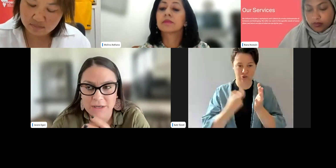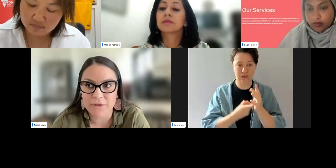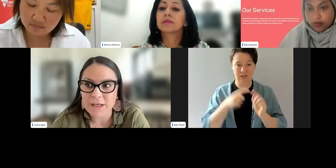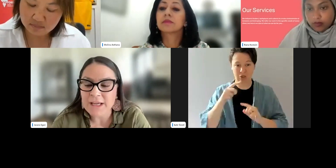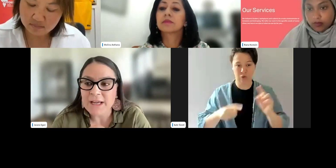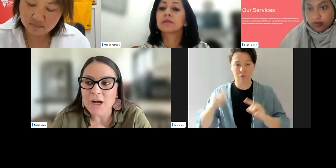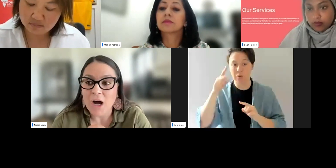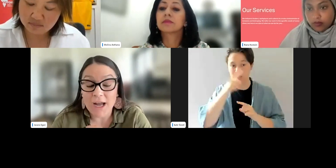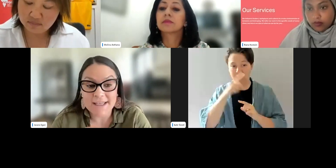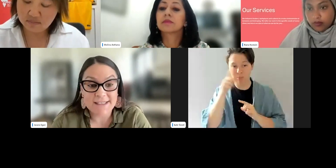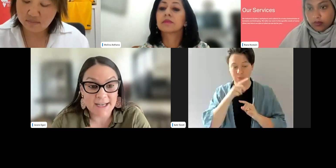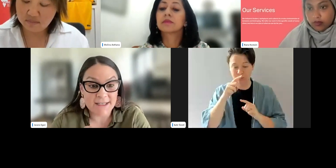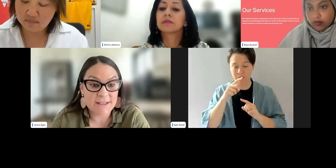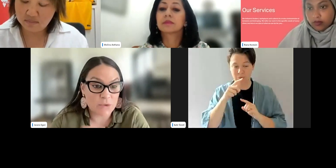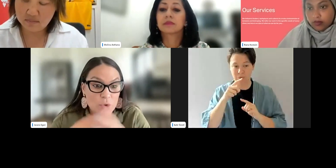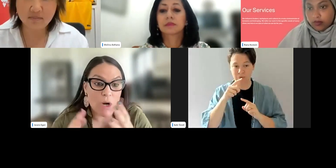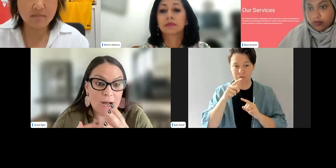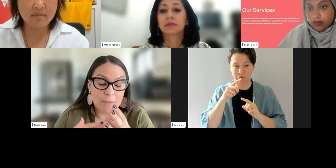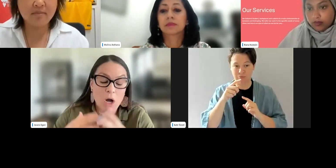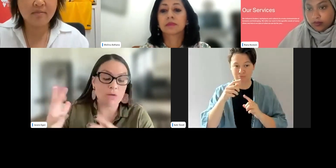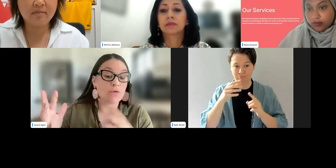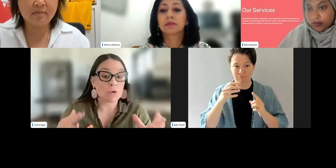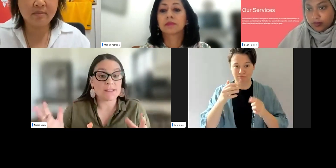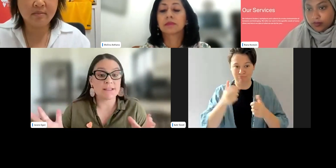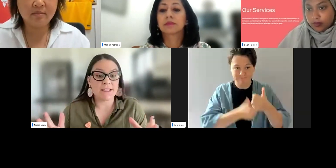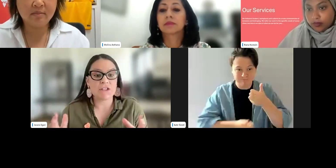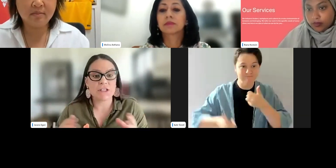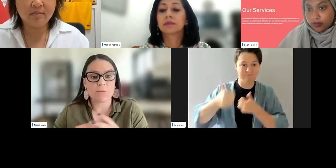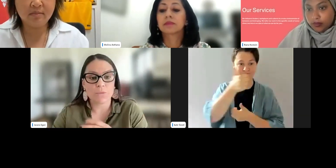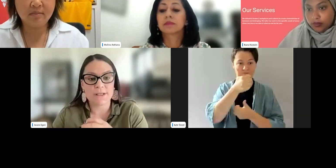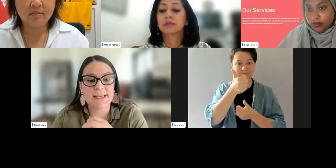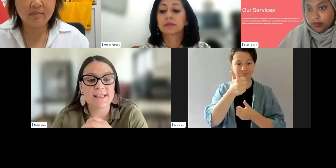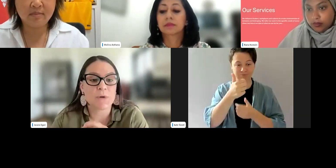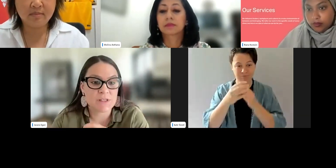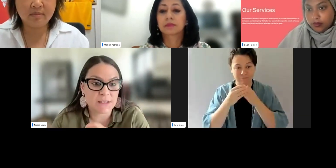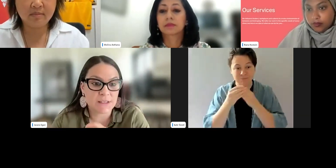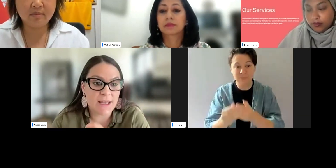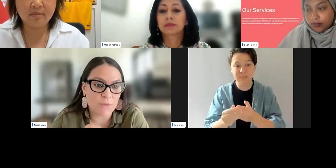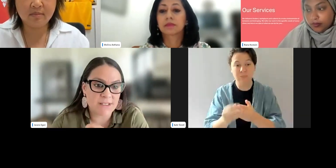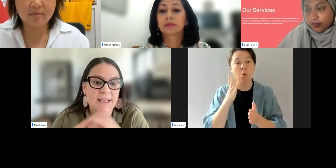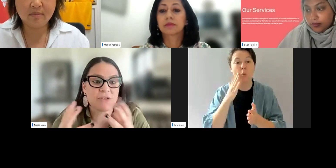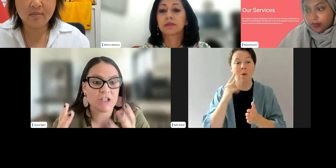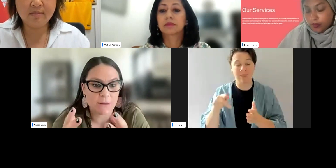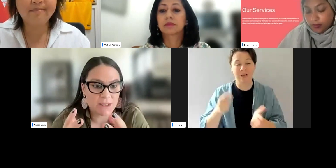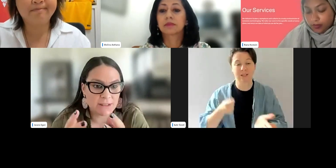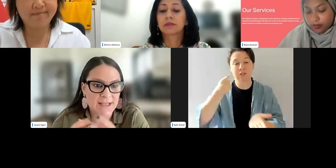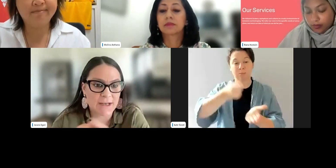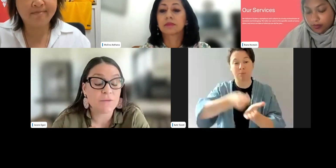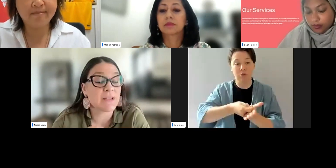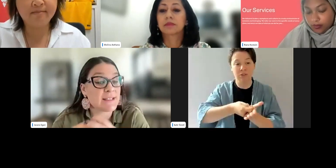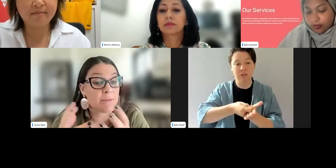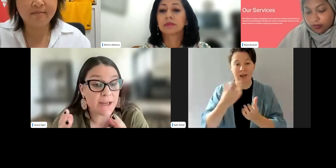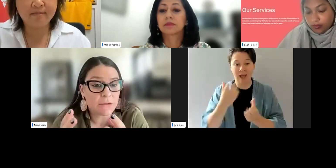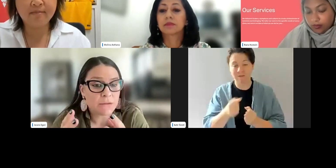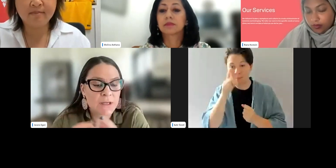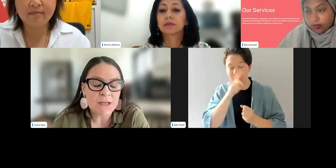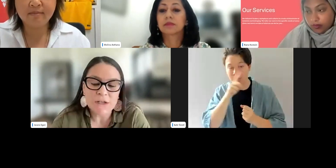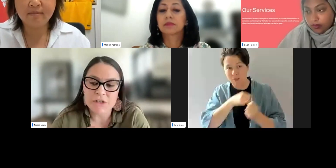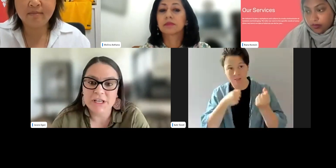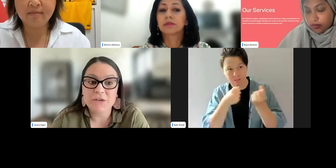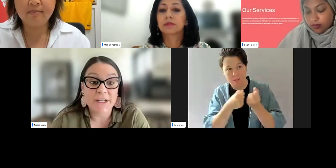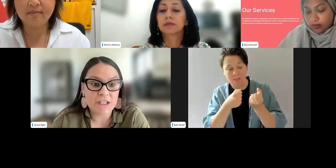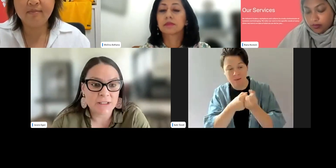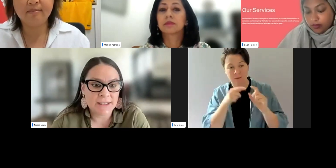achieve higher status or, um, higher roles in leadership once they're sponsored and once they have champions and often that's a male.